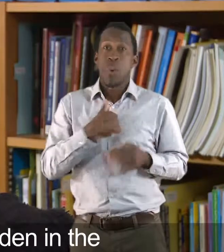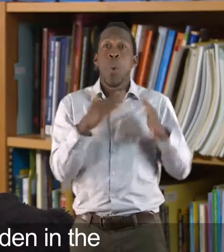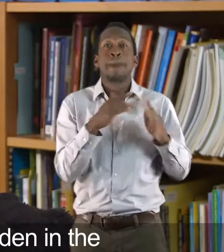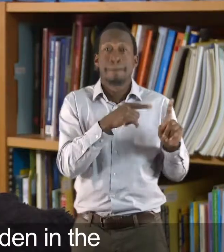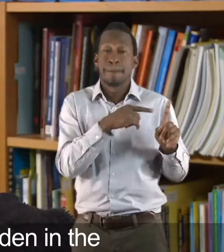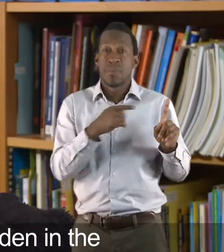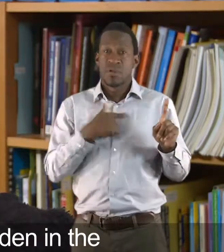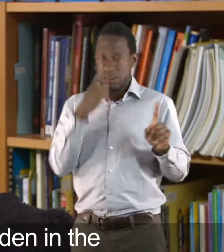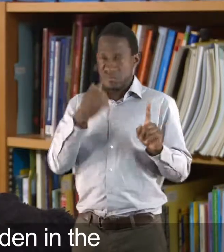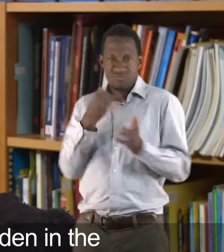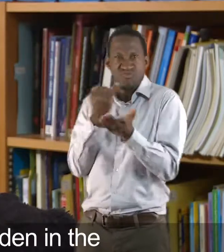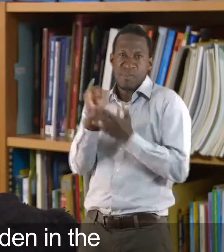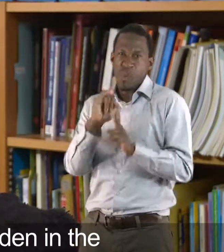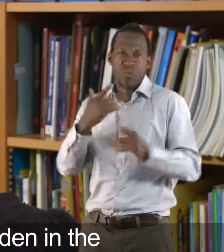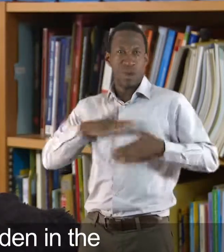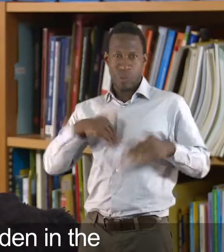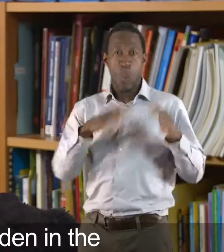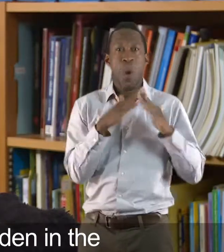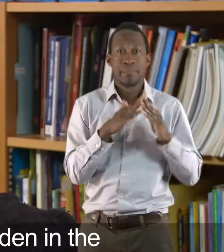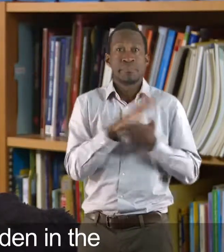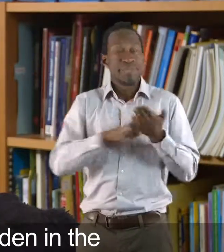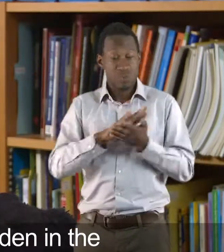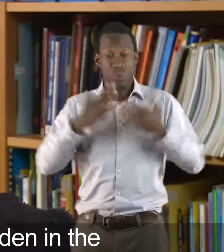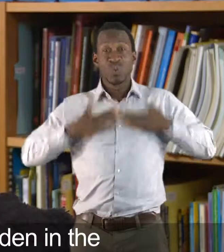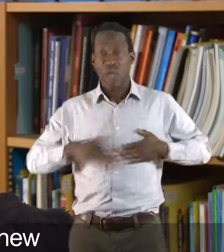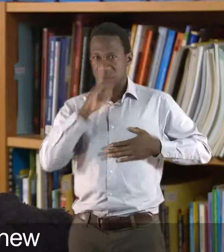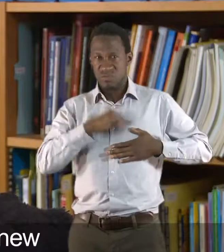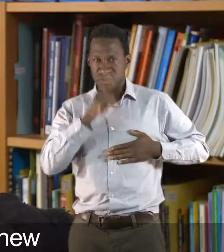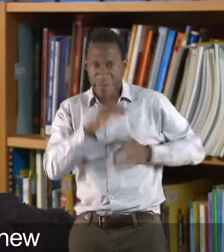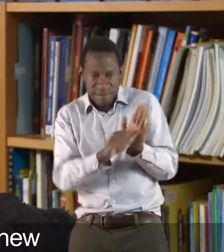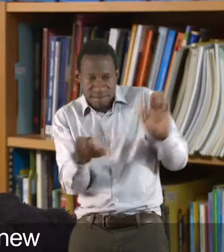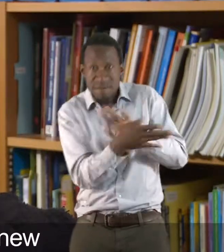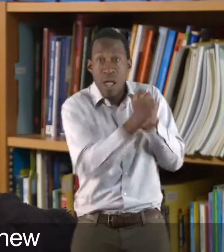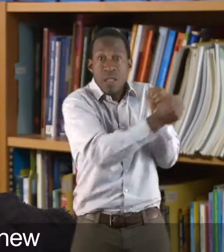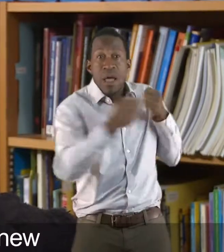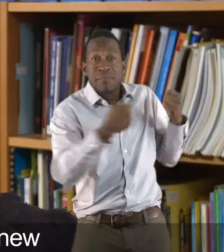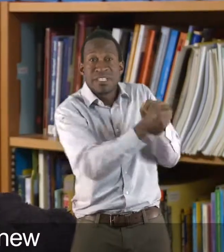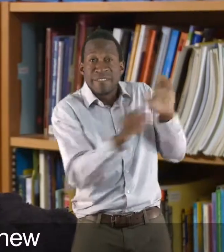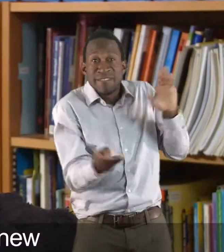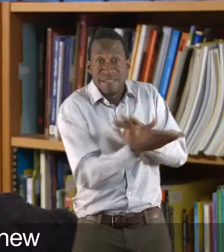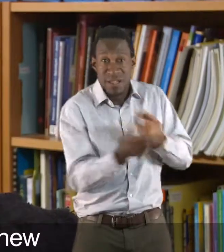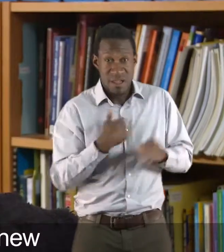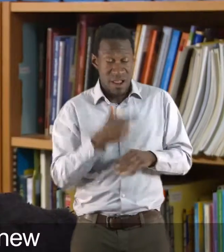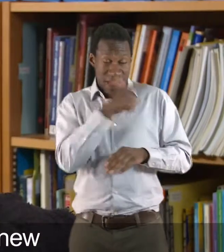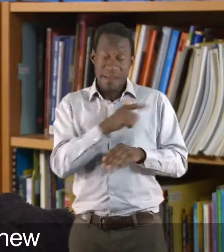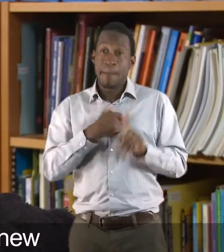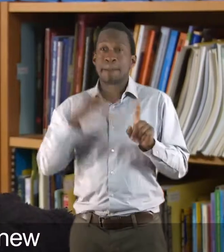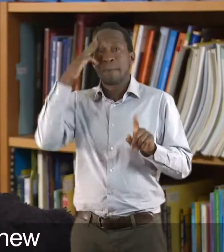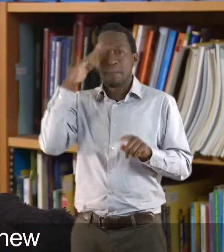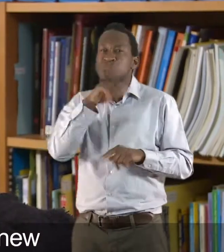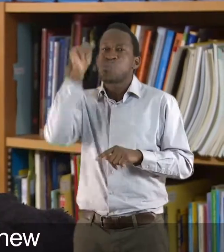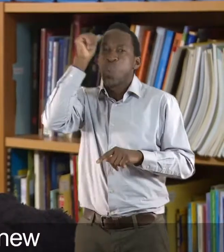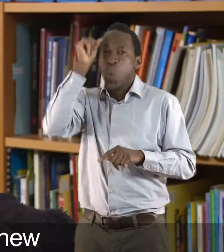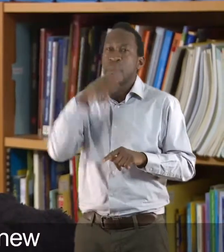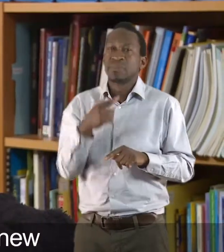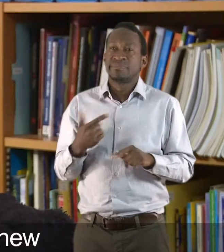space suit would be hidden in the cupboard until the physios came round. So I was lucky then. Mum knew that I didn't really like it.